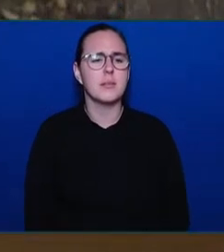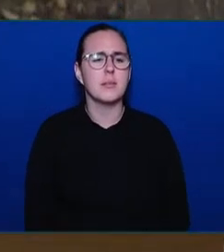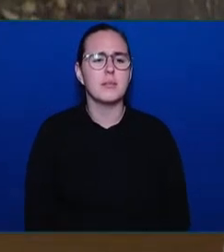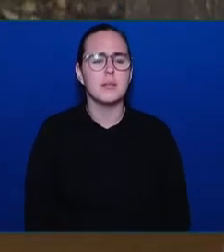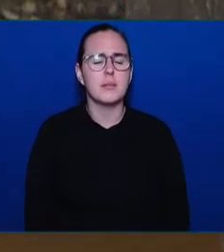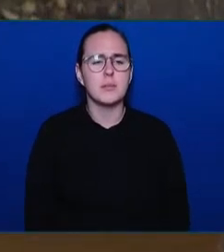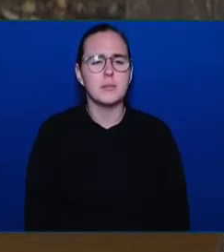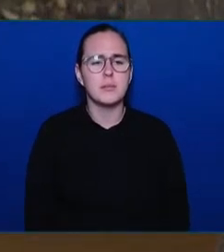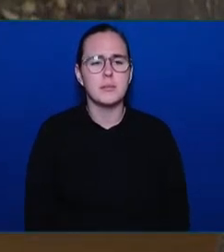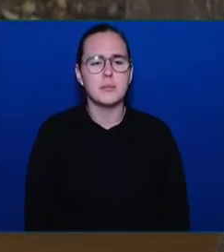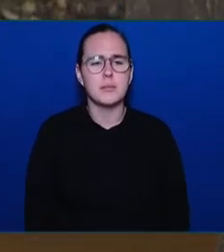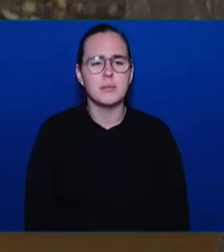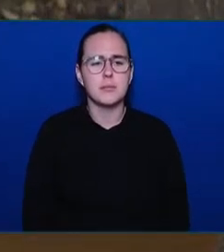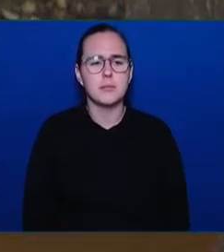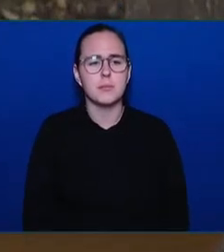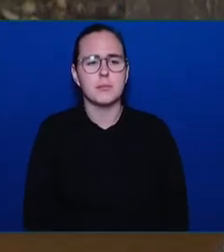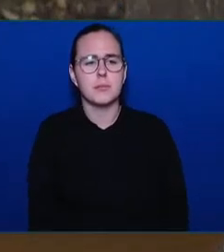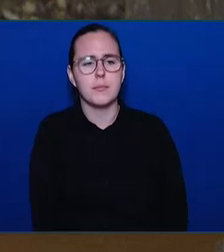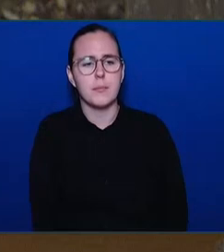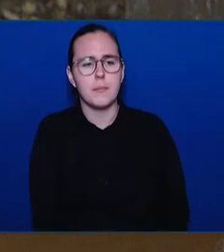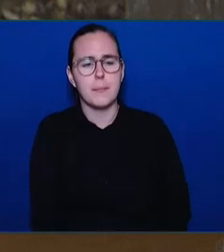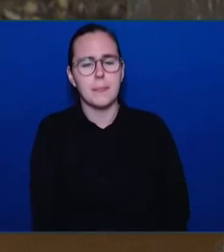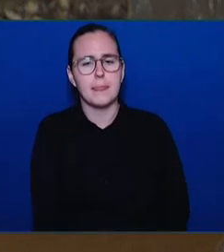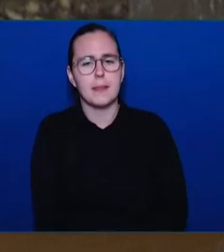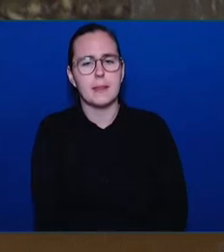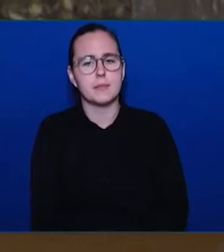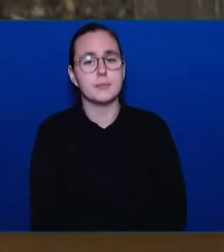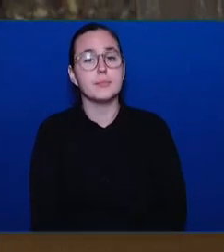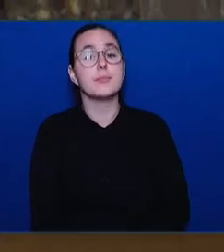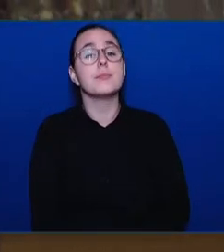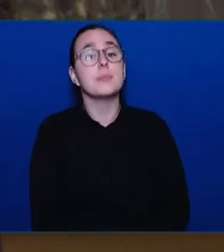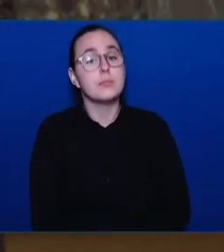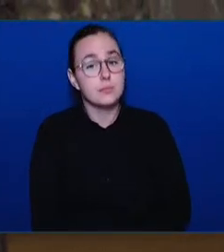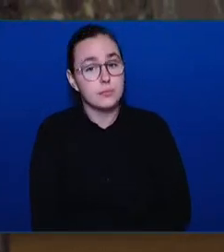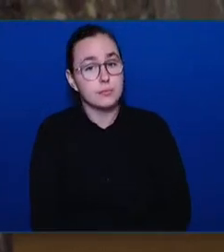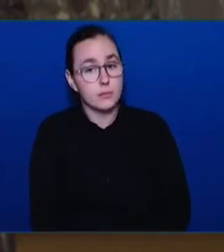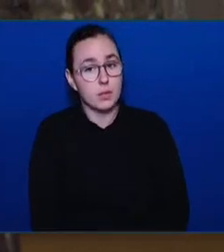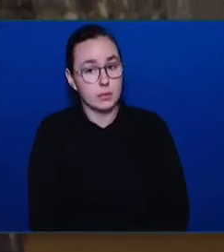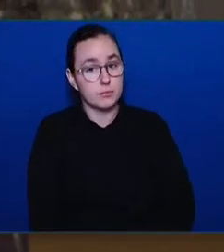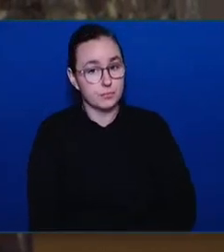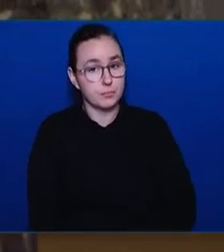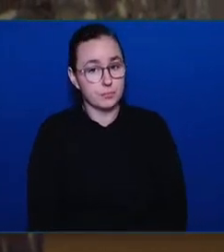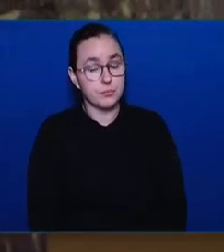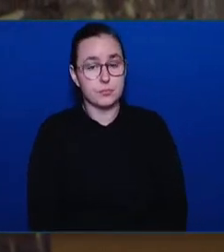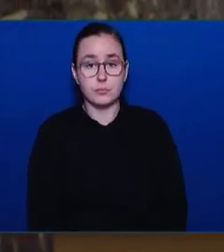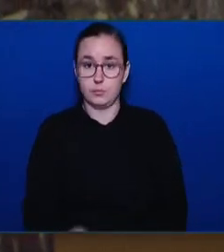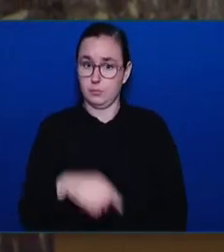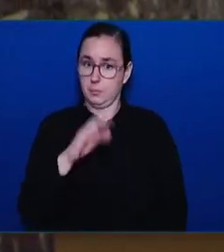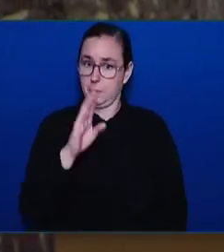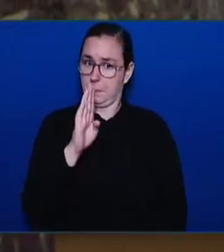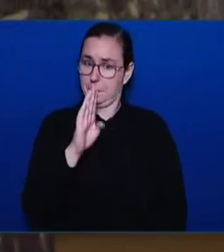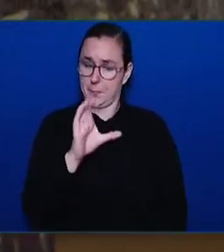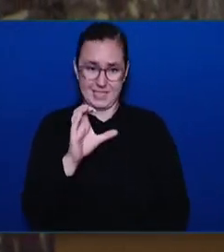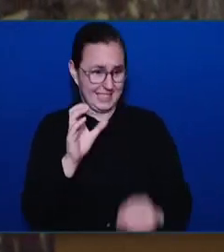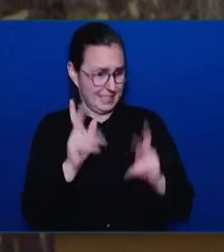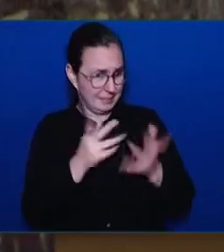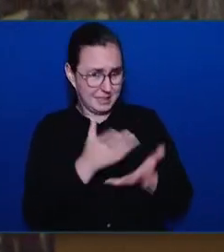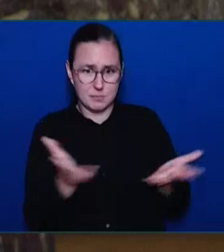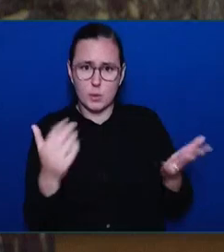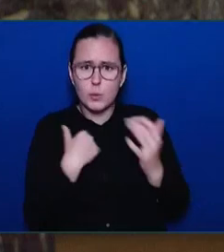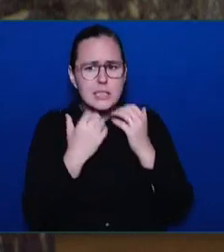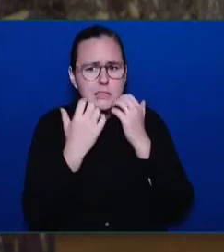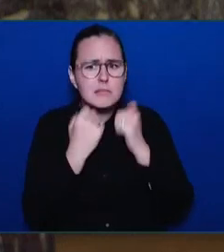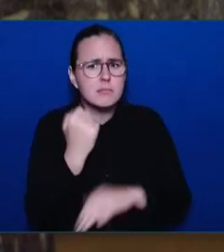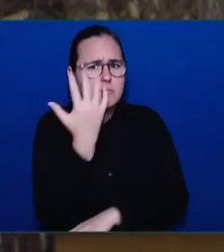Thank you very much, Mr. Speaker. British Columbians care very deeply about our forests and the many social, environmental,